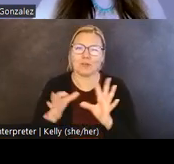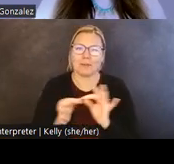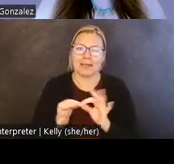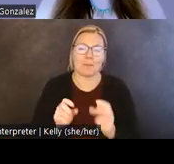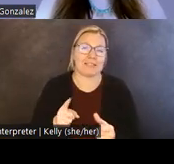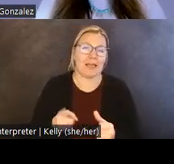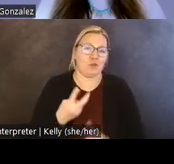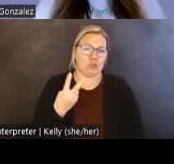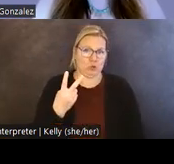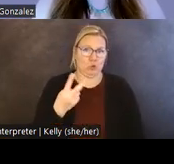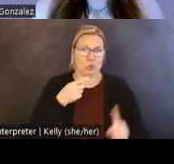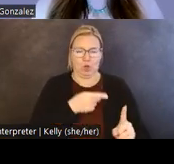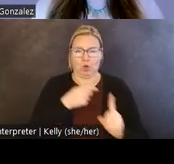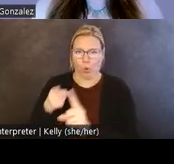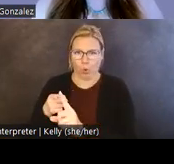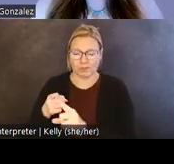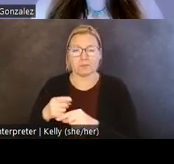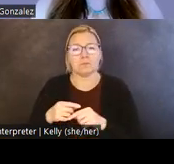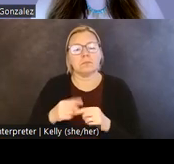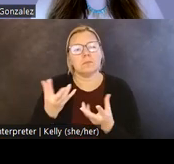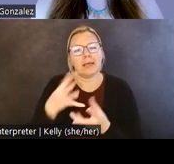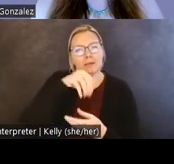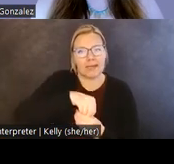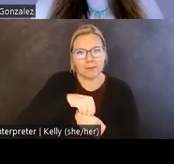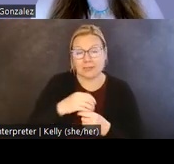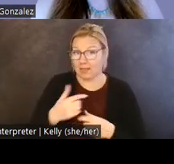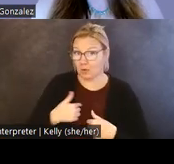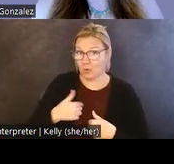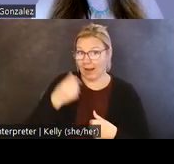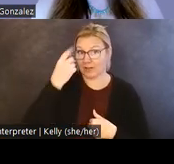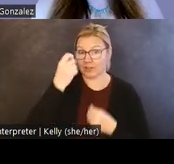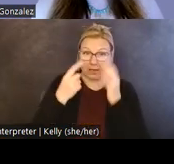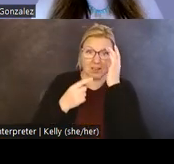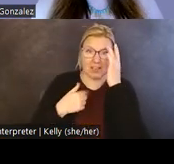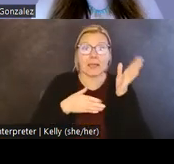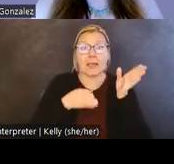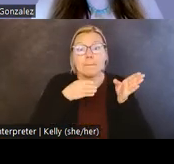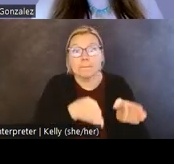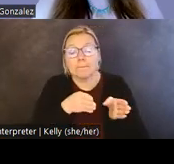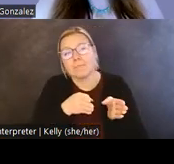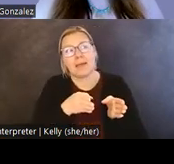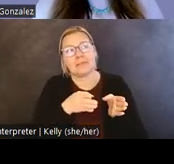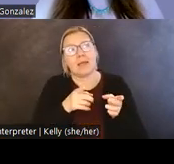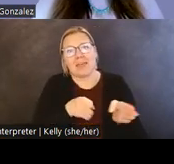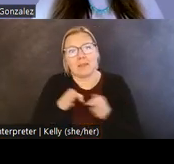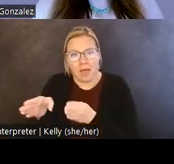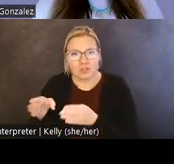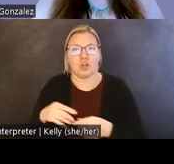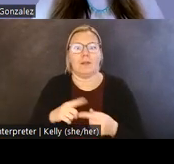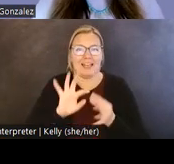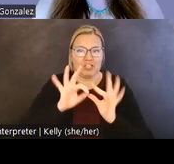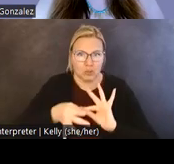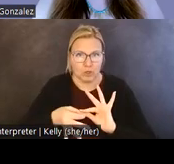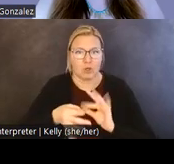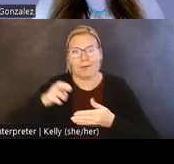capacity related goals, as they encapsulate what I see as the methodological interpretive and relational outcomes